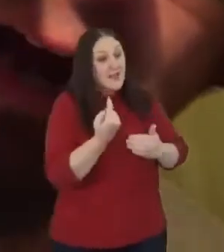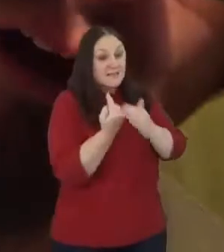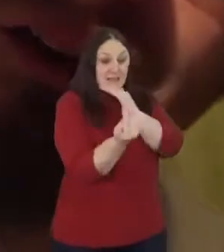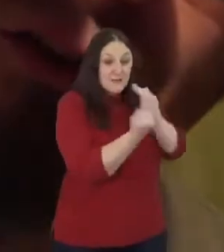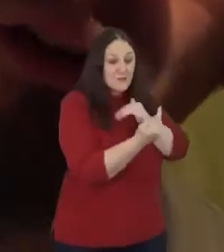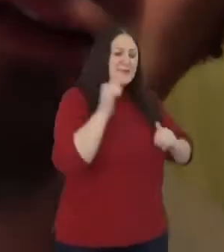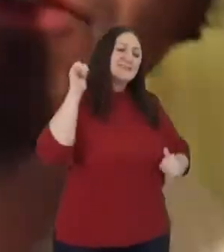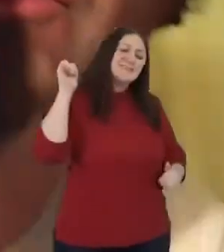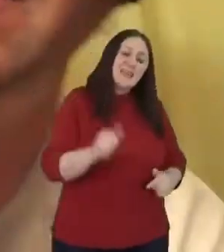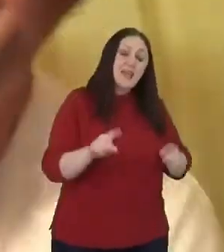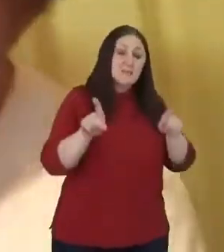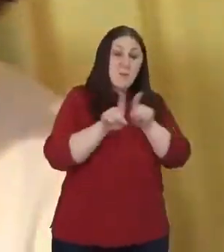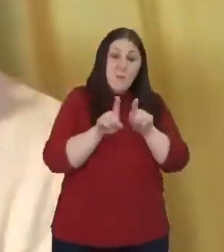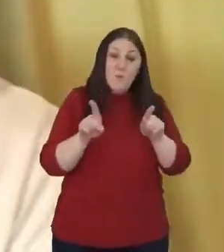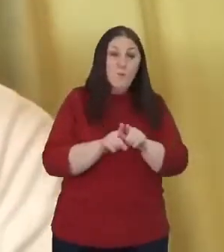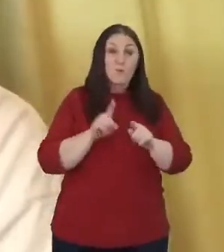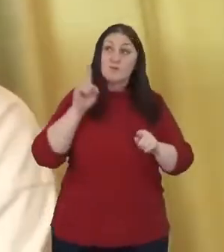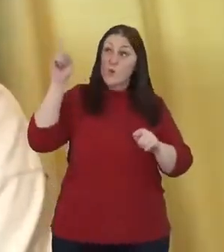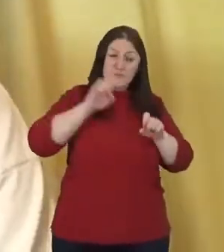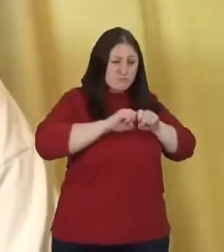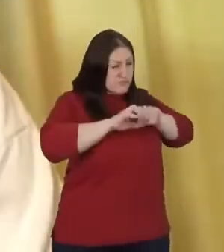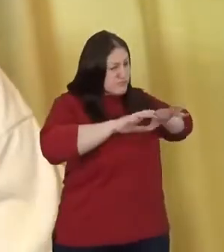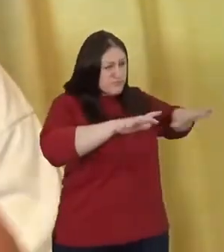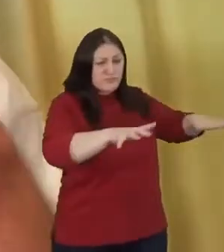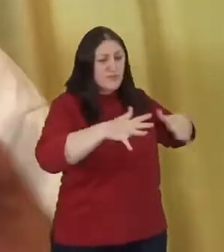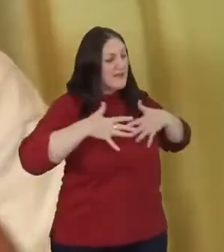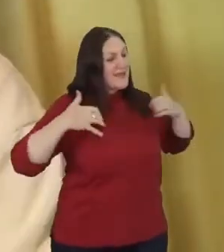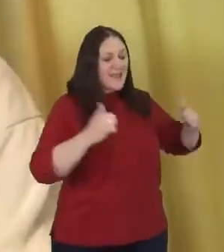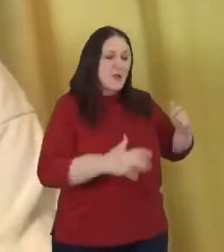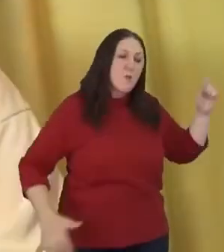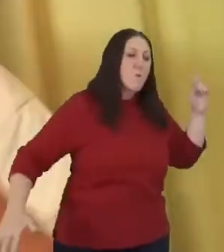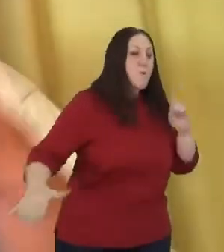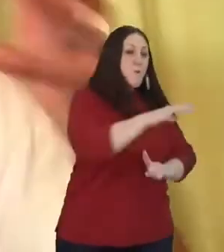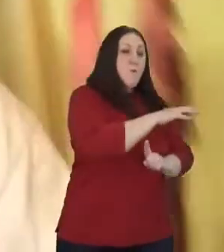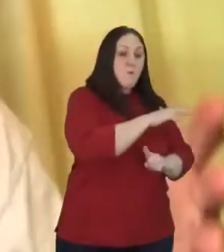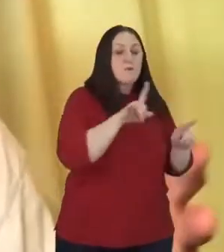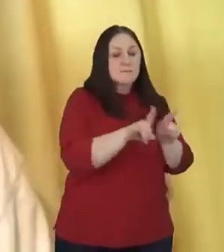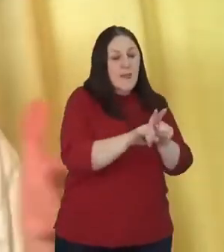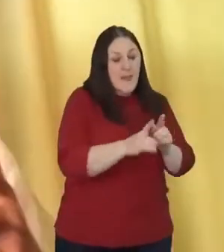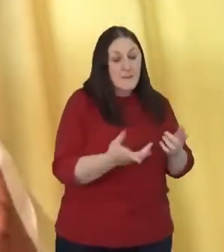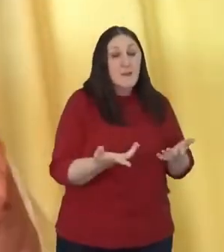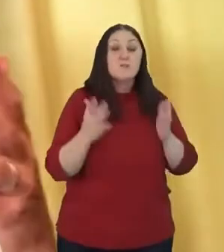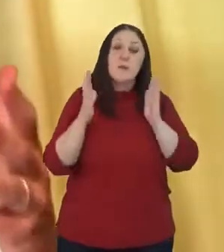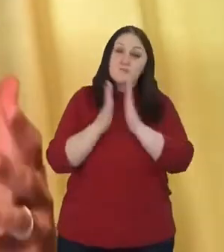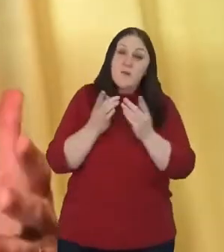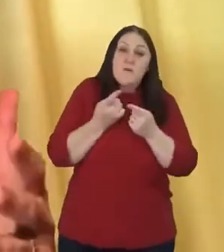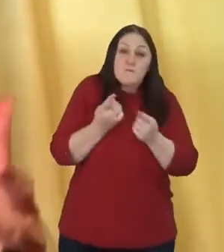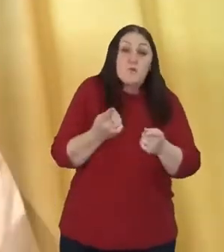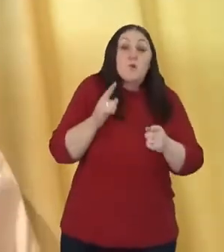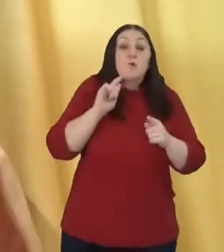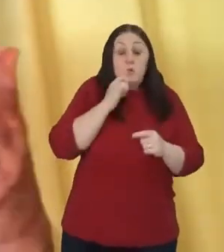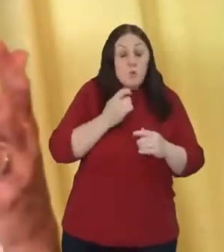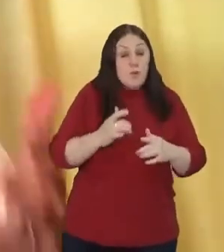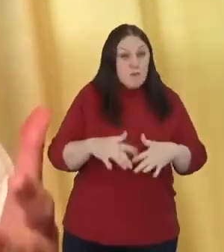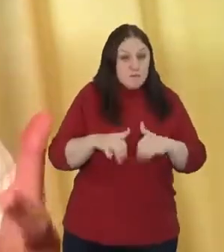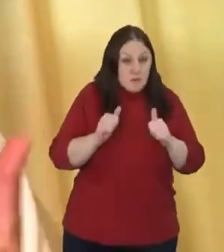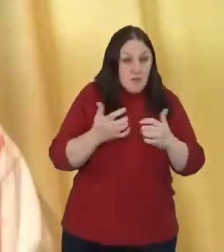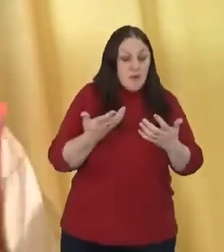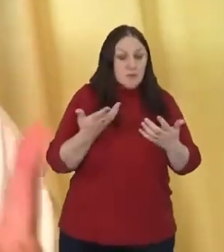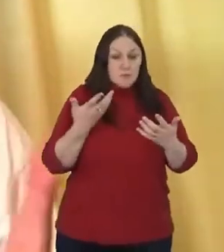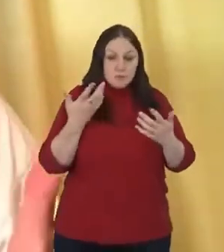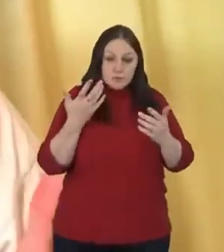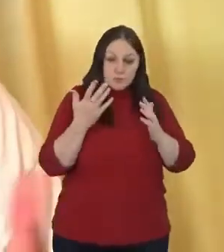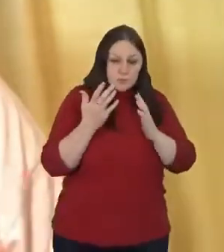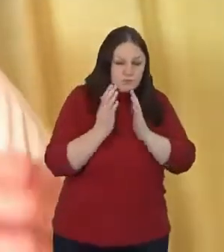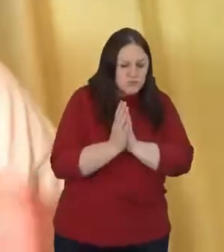our streets. And that's my prayer too, as you, wherever you're living, that you would start to think, to pray and to seek